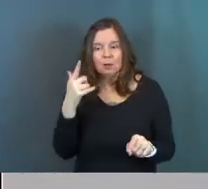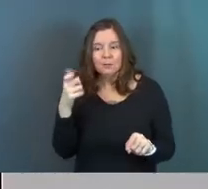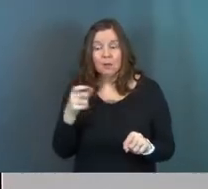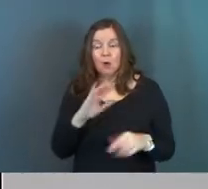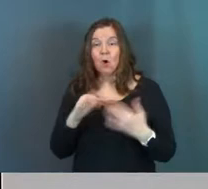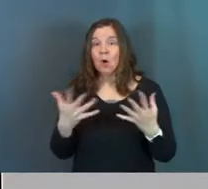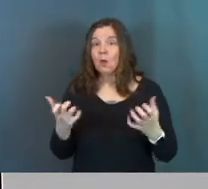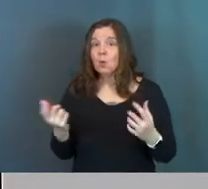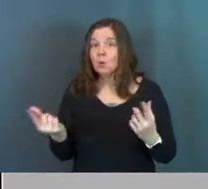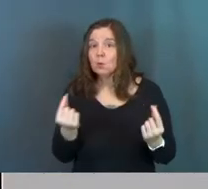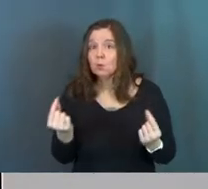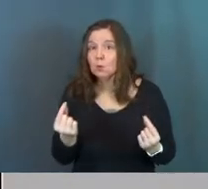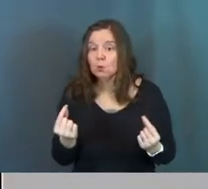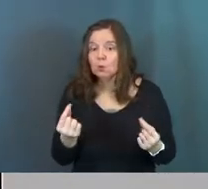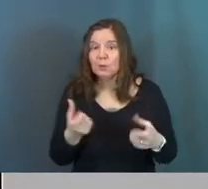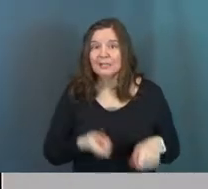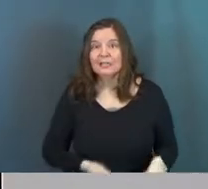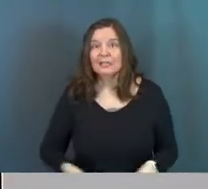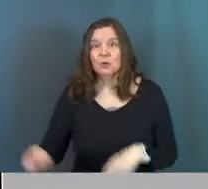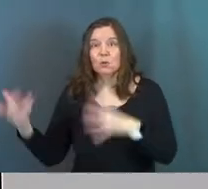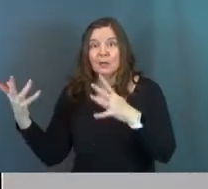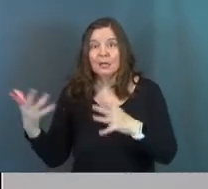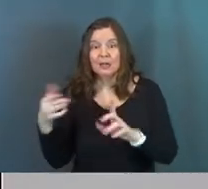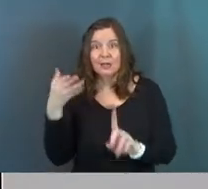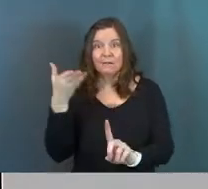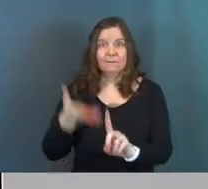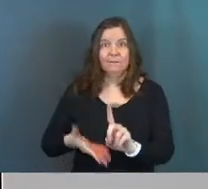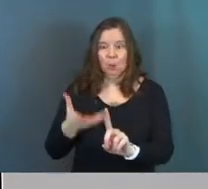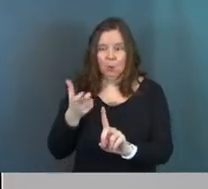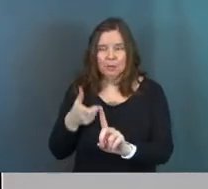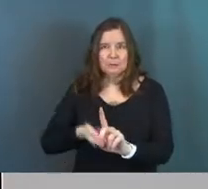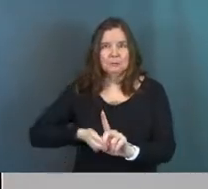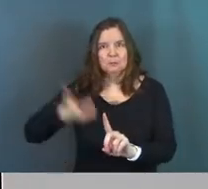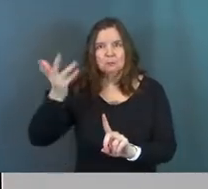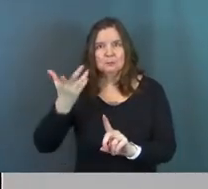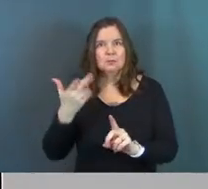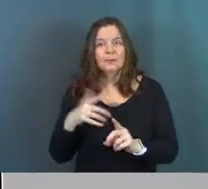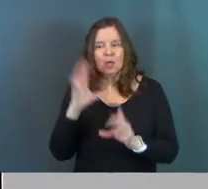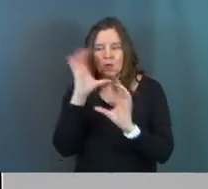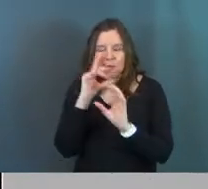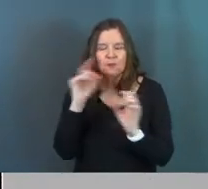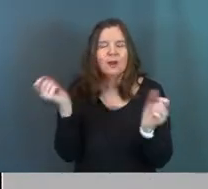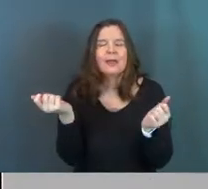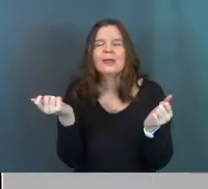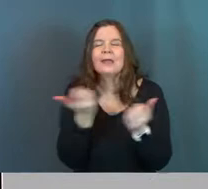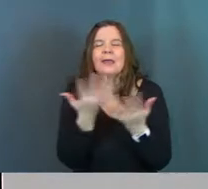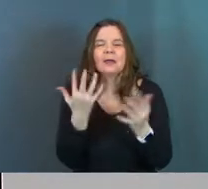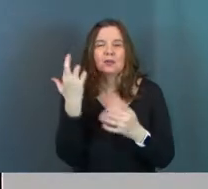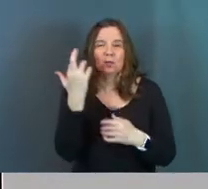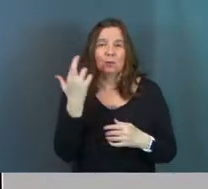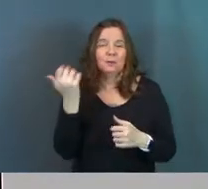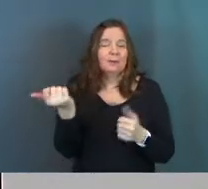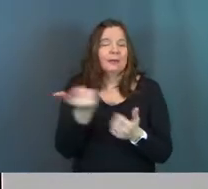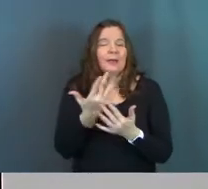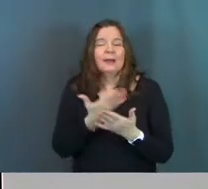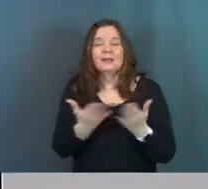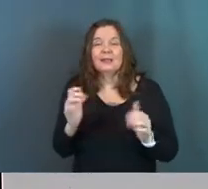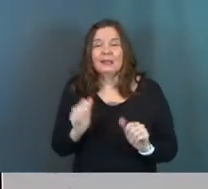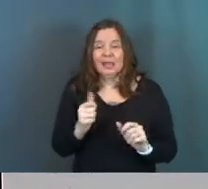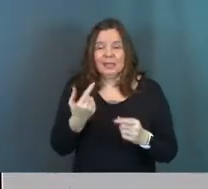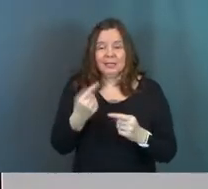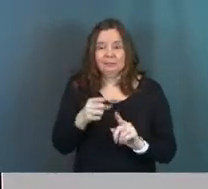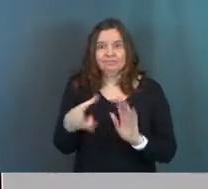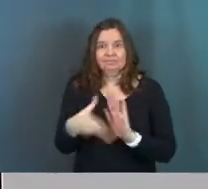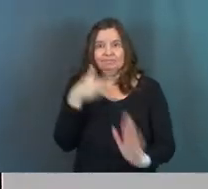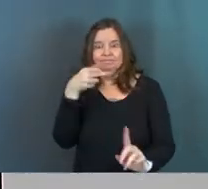before, all they want to do is get rid of Jesus. Like they will, they're looking for any reason, anything that they can